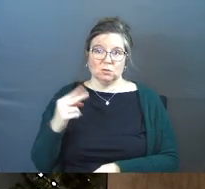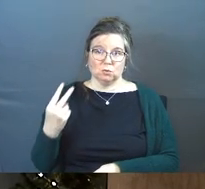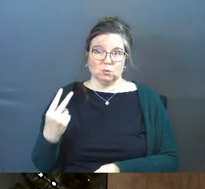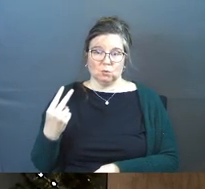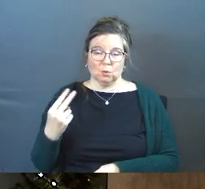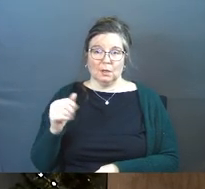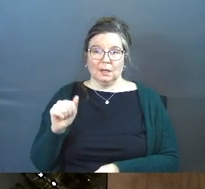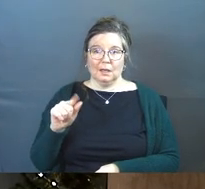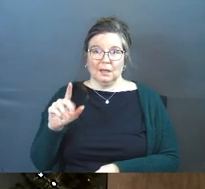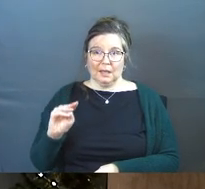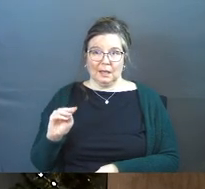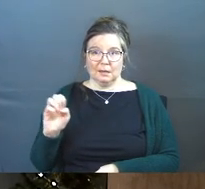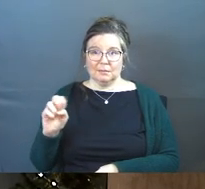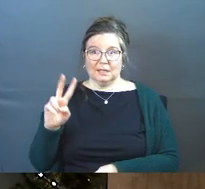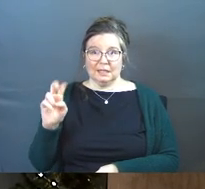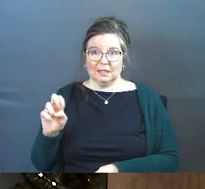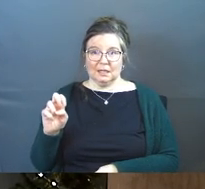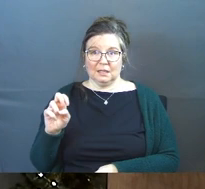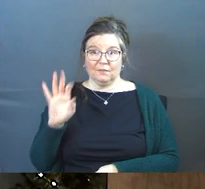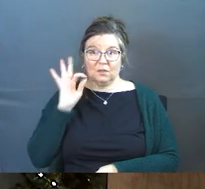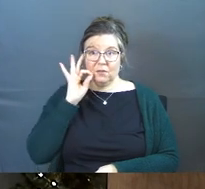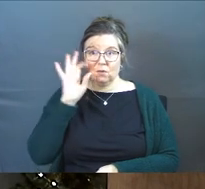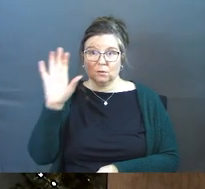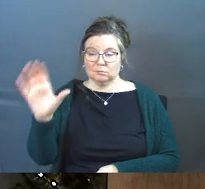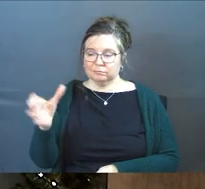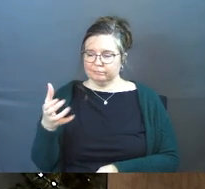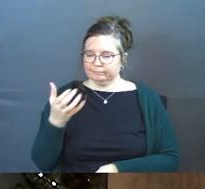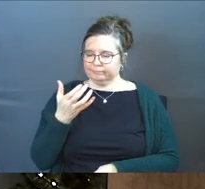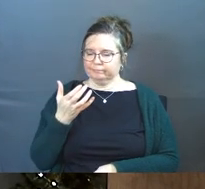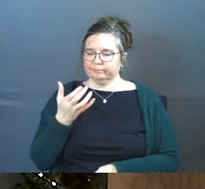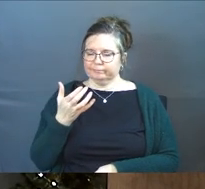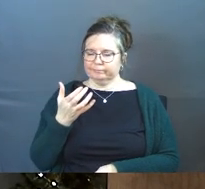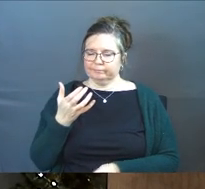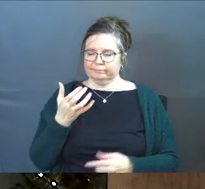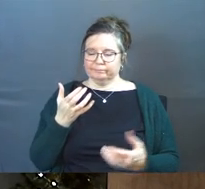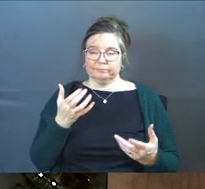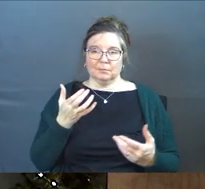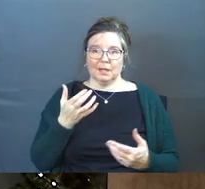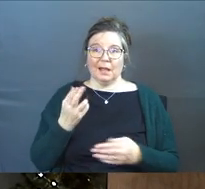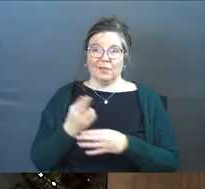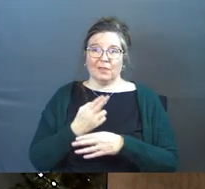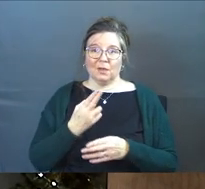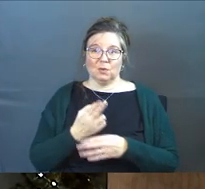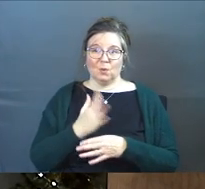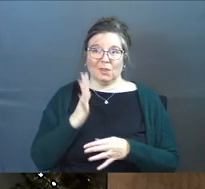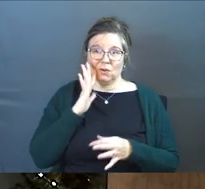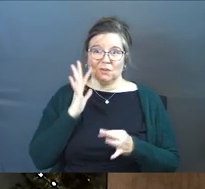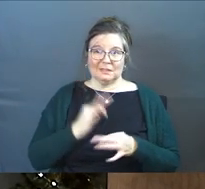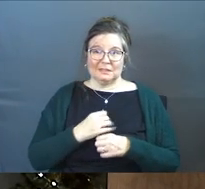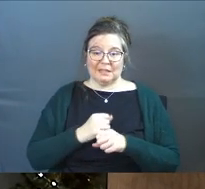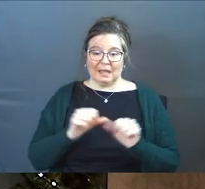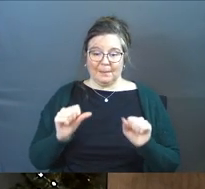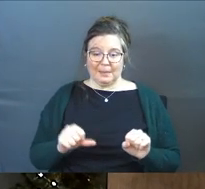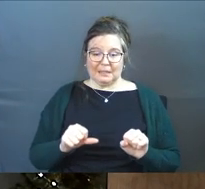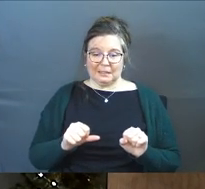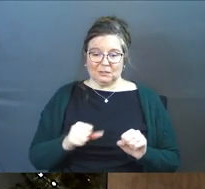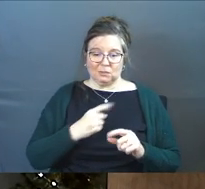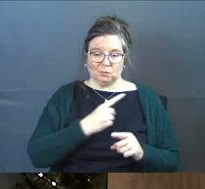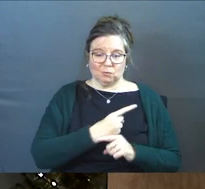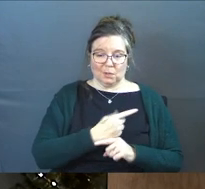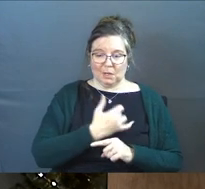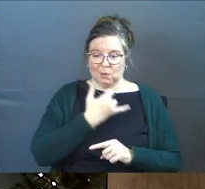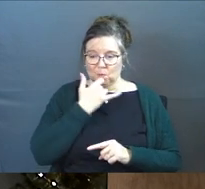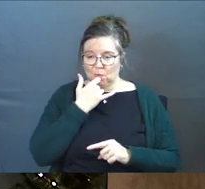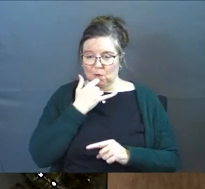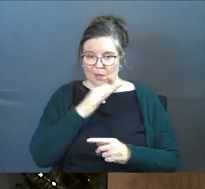Adam and Eve took the fruit, yes? And they used their moral agency and their ability that God gave